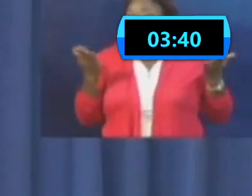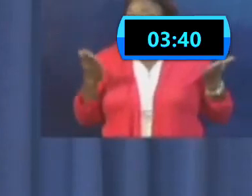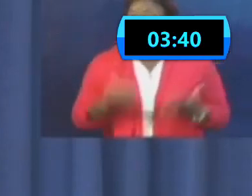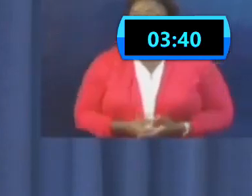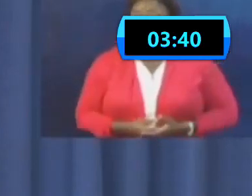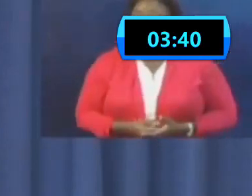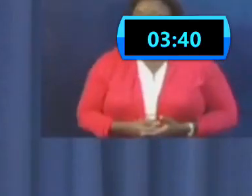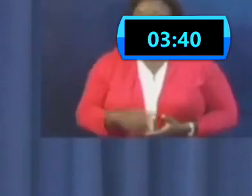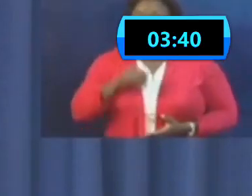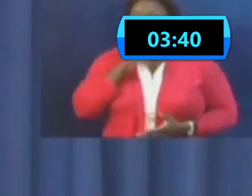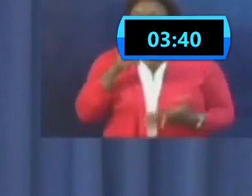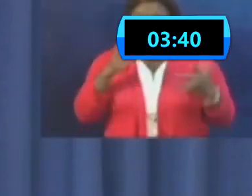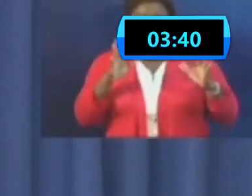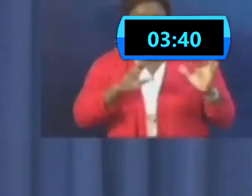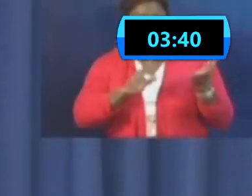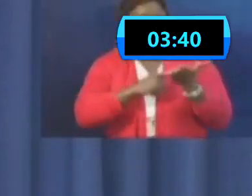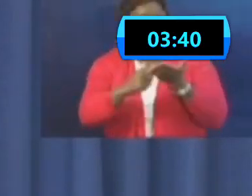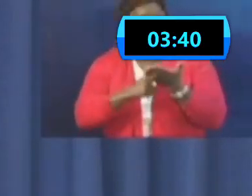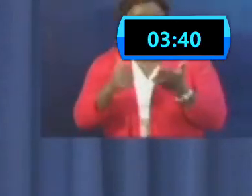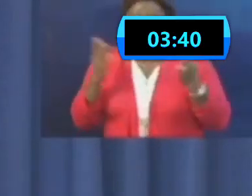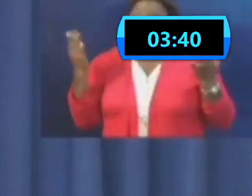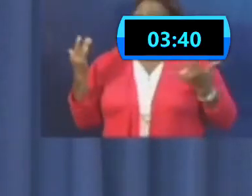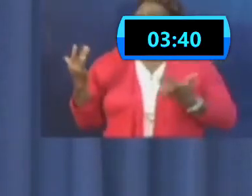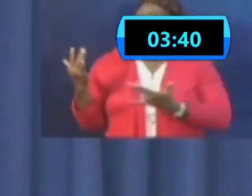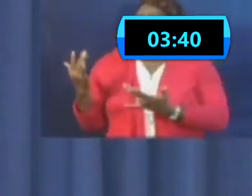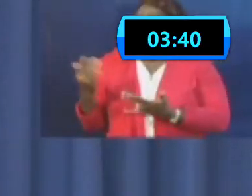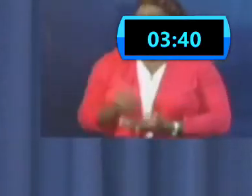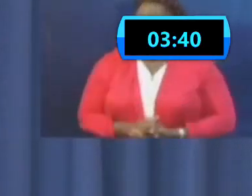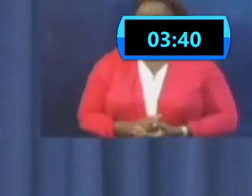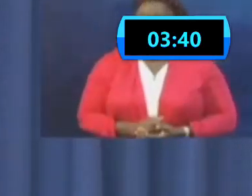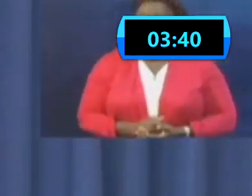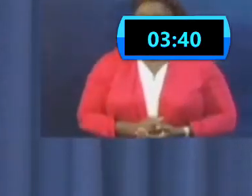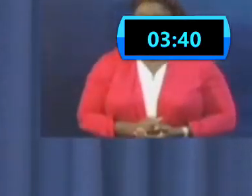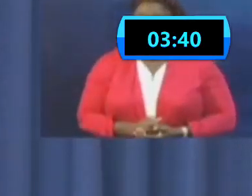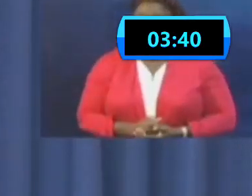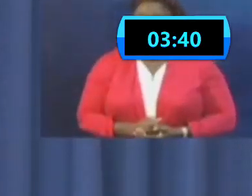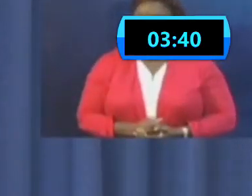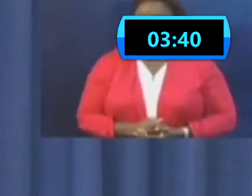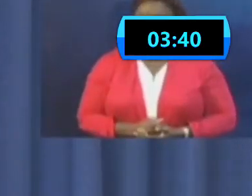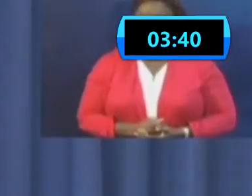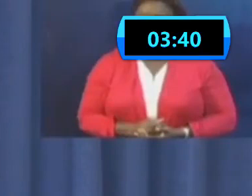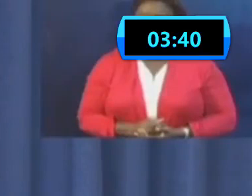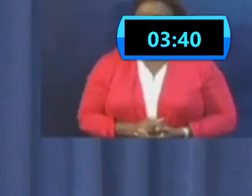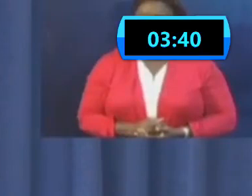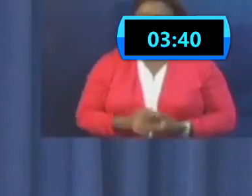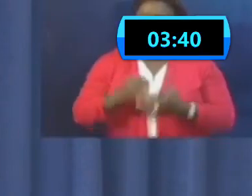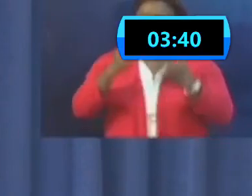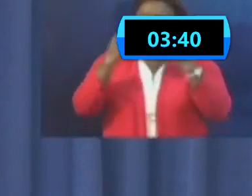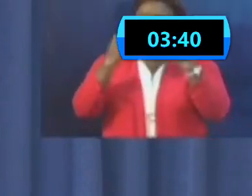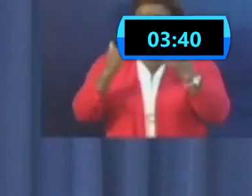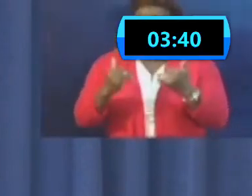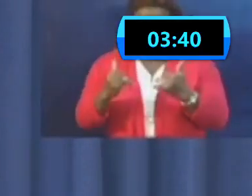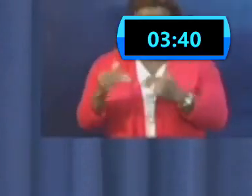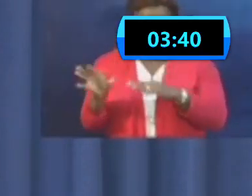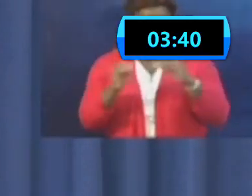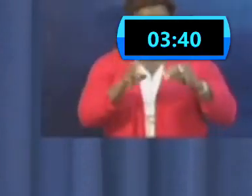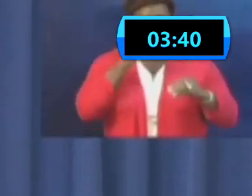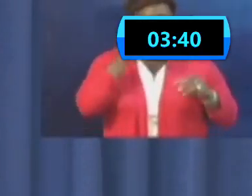haven't reached there yet but I don't see people coming home now that we've moved to home quarantine.